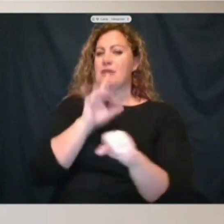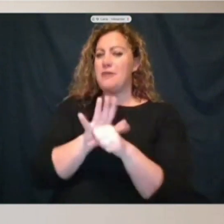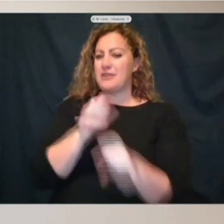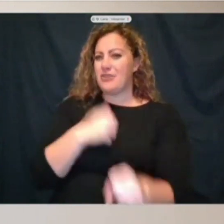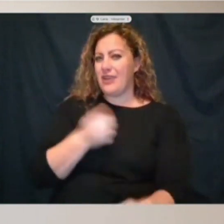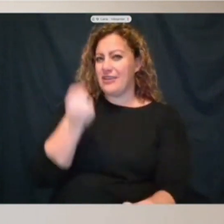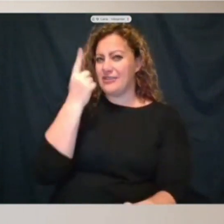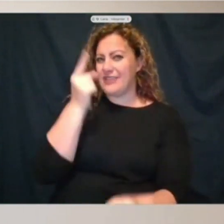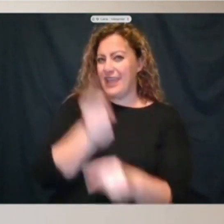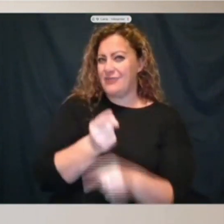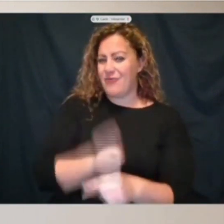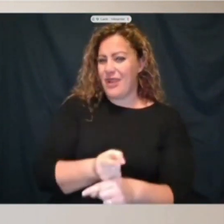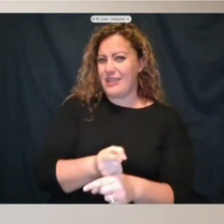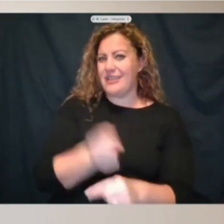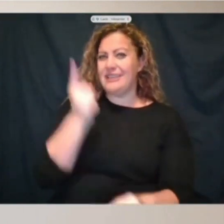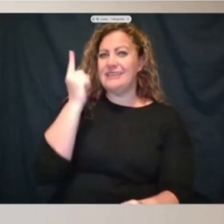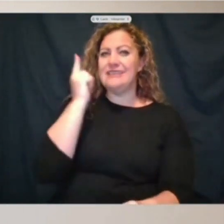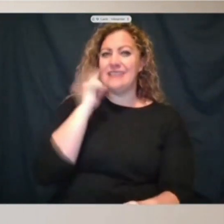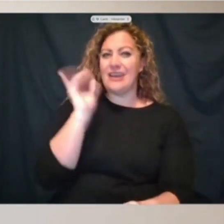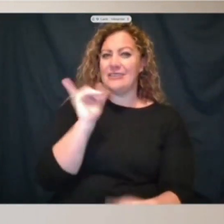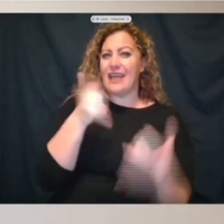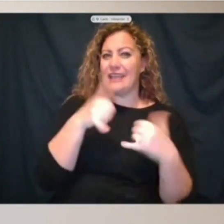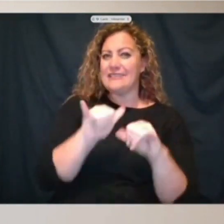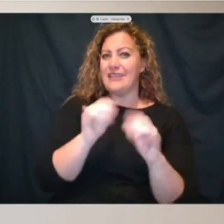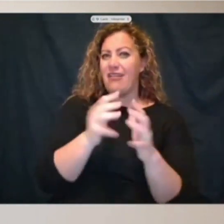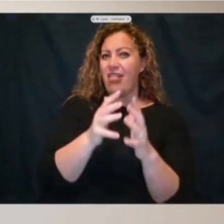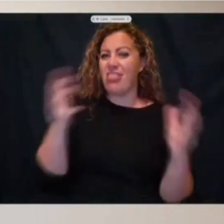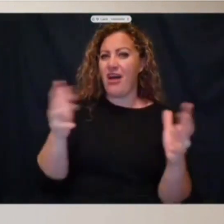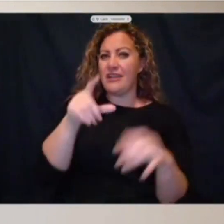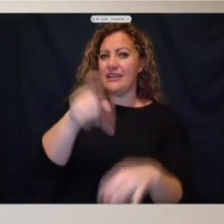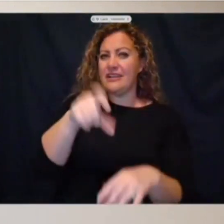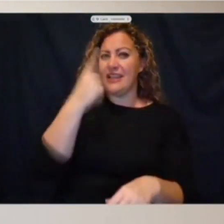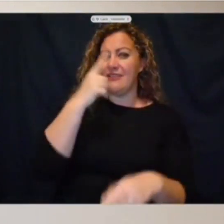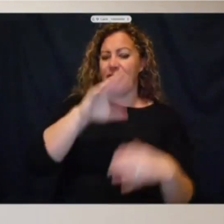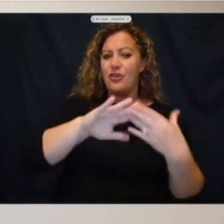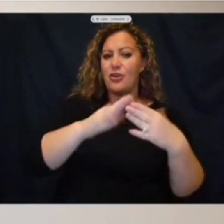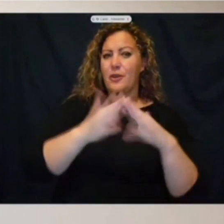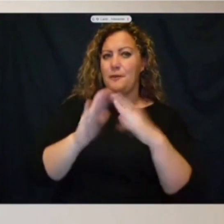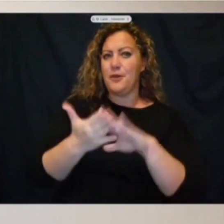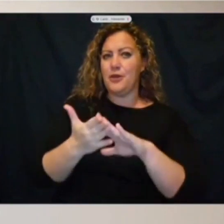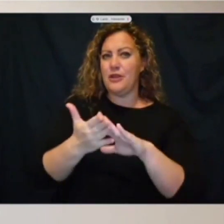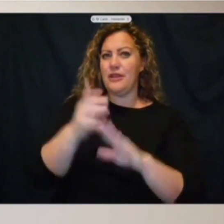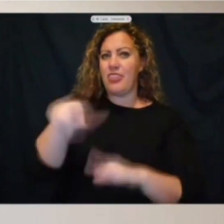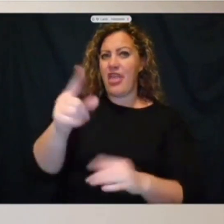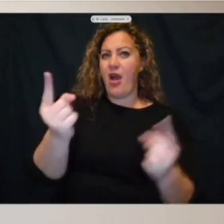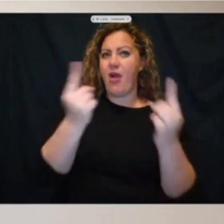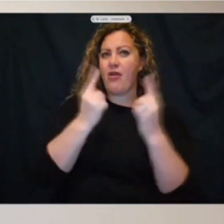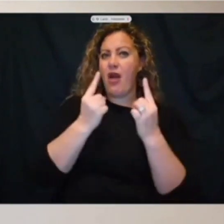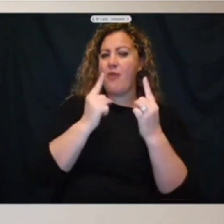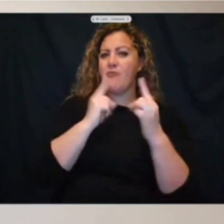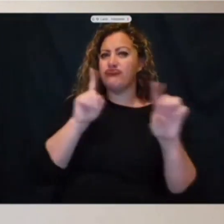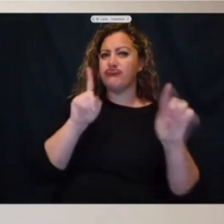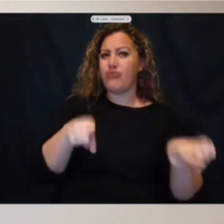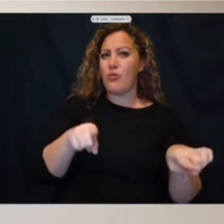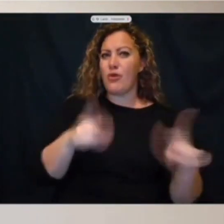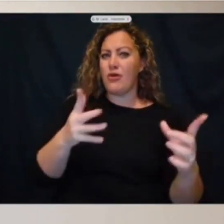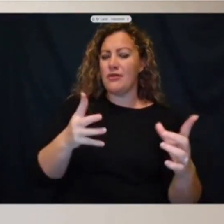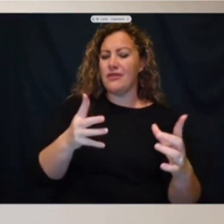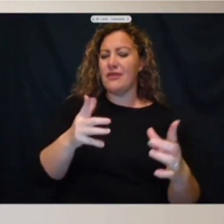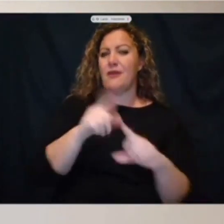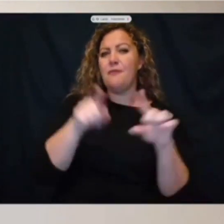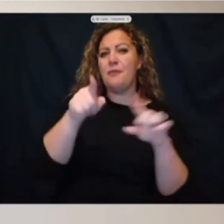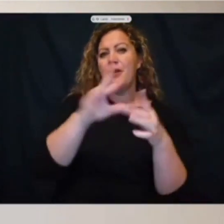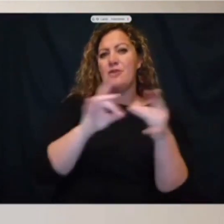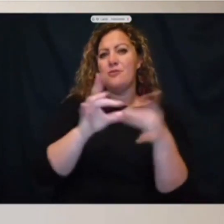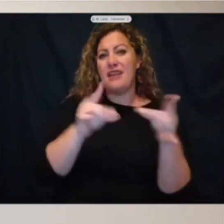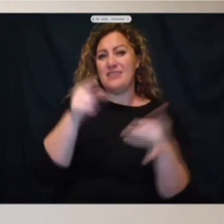correctly. It sounds like there's still a lot of need for community to come forward. But you mentioned that you're hopeful to